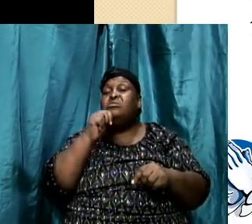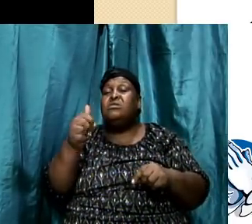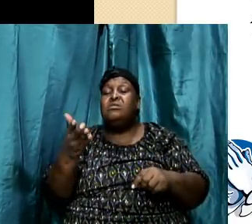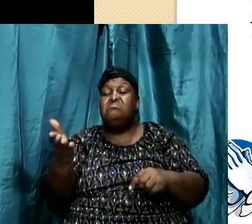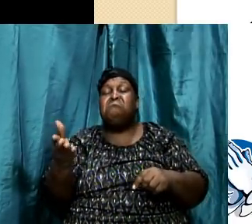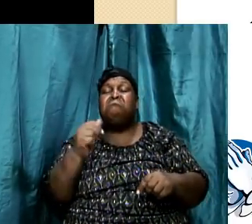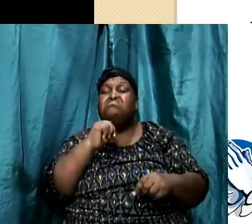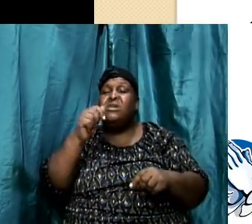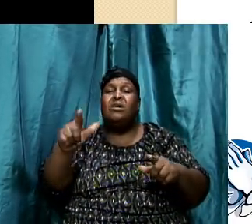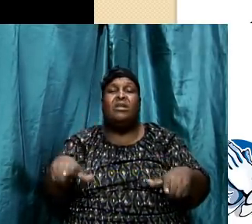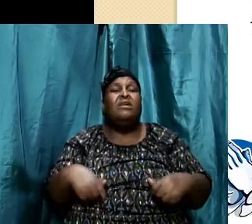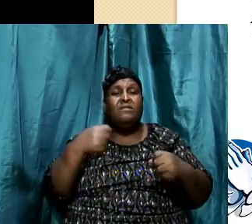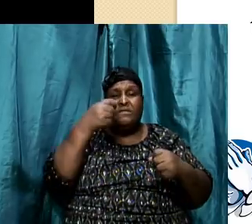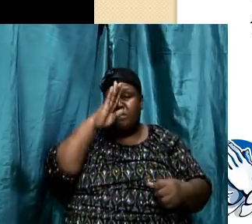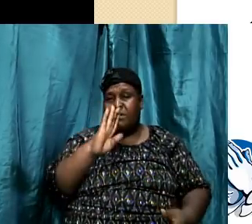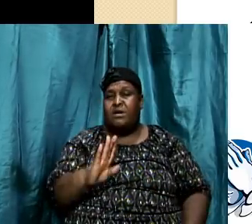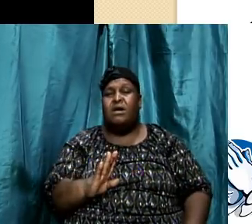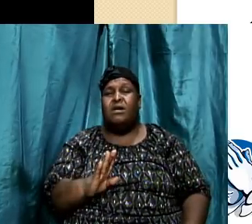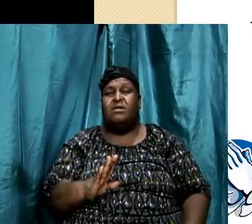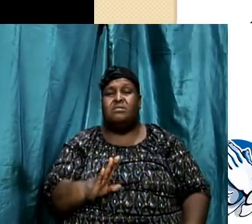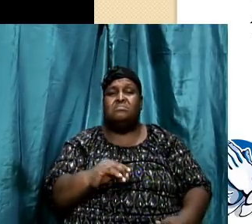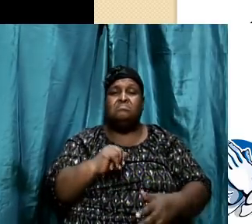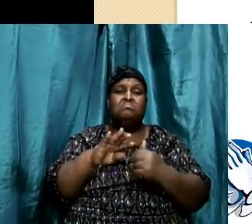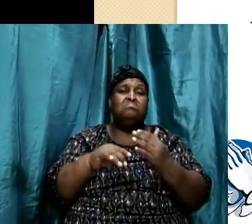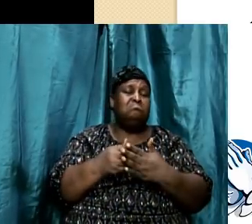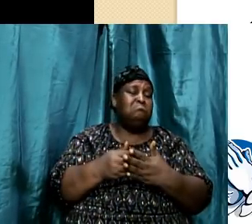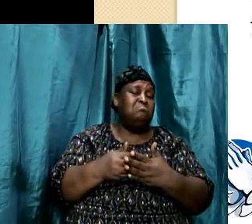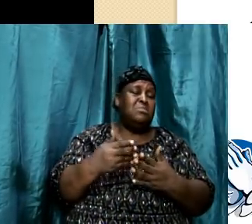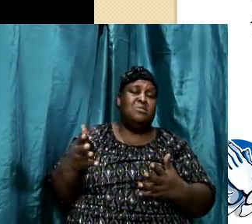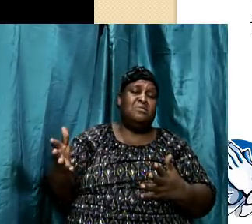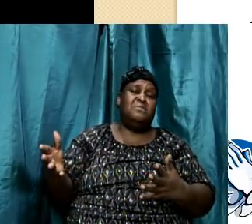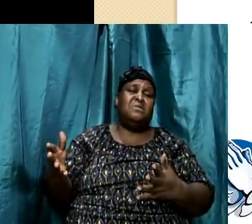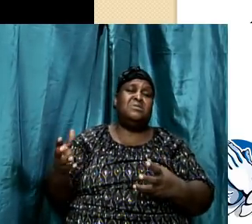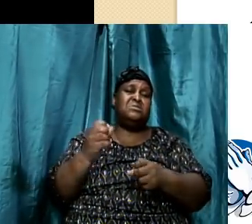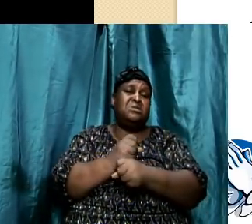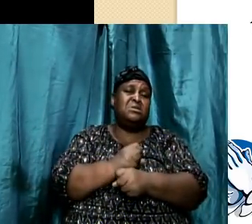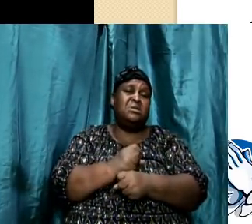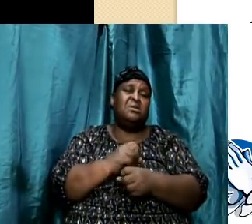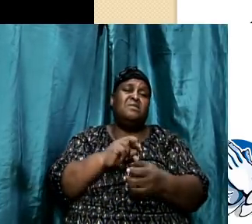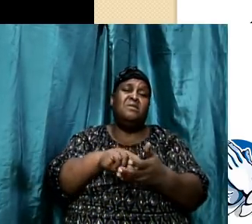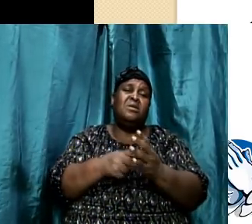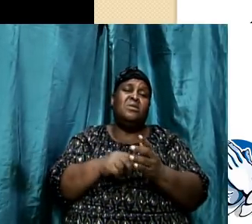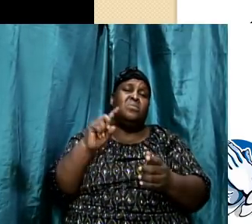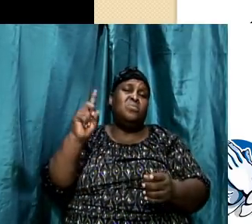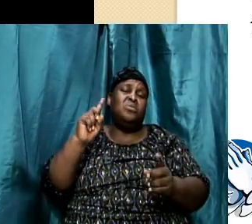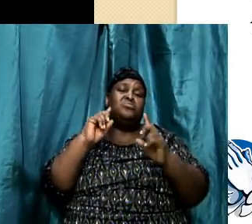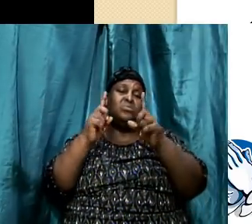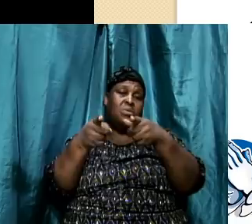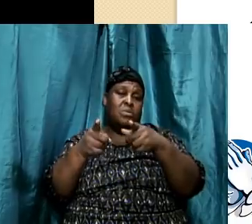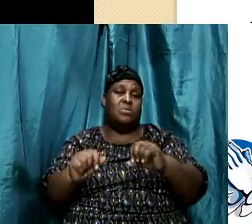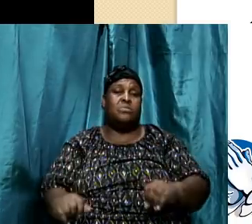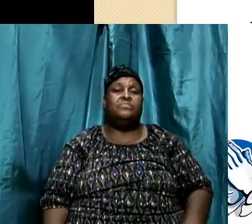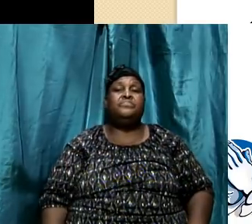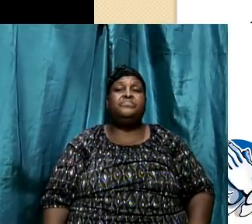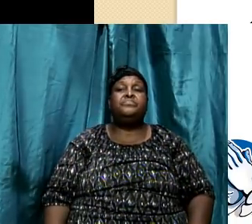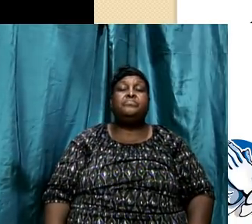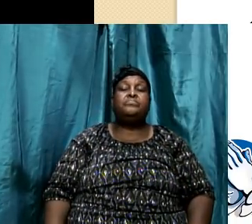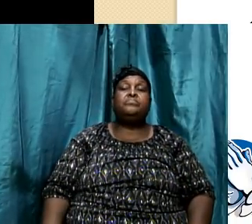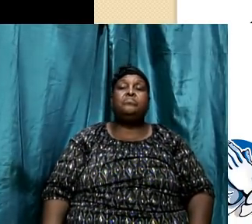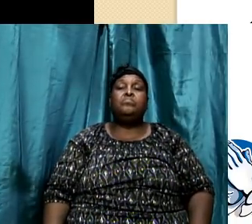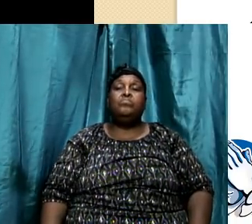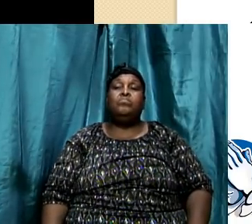balance, but all of these things take into context of where we want to go. Praise God. And we move to the